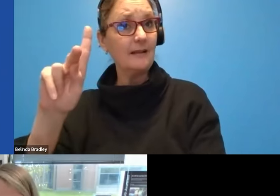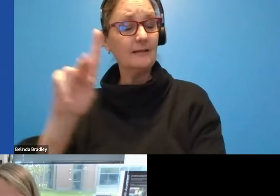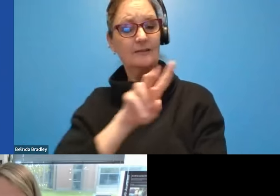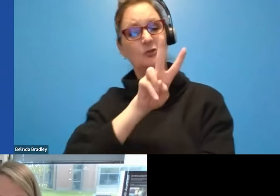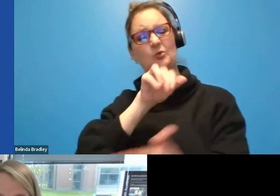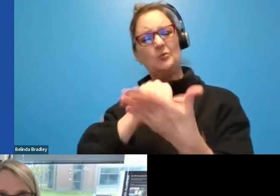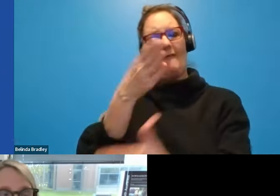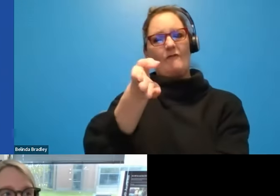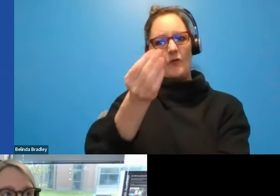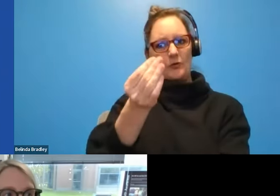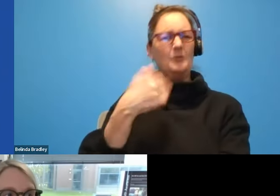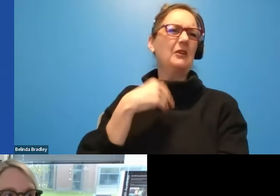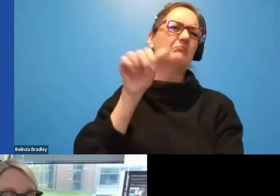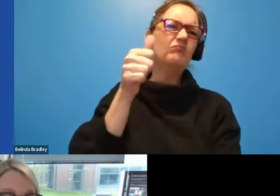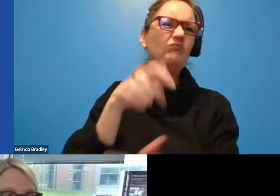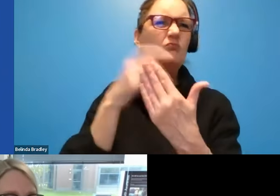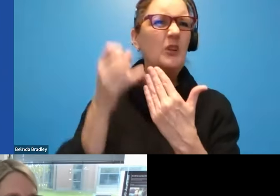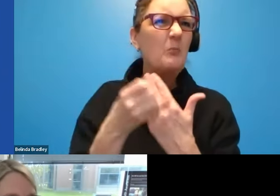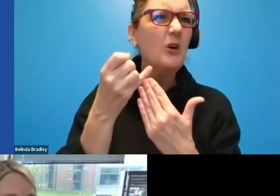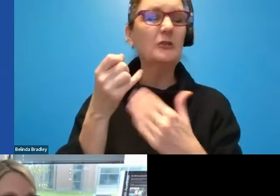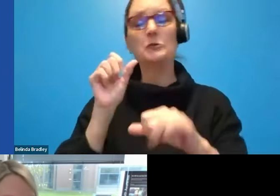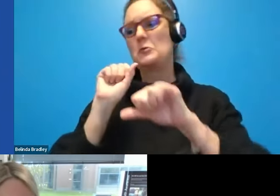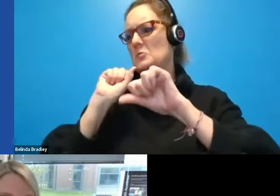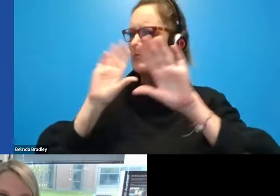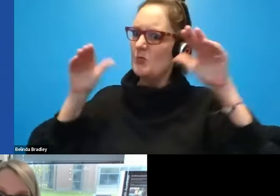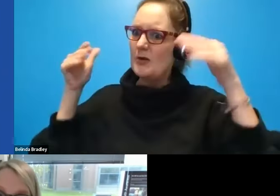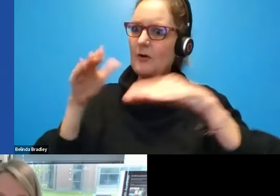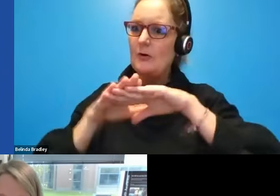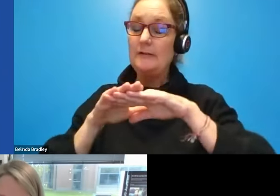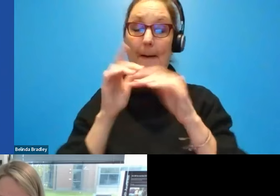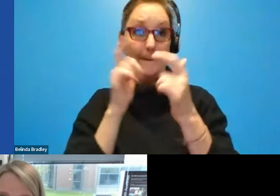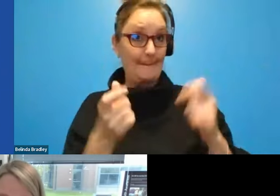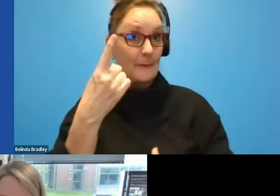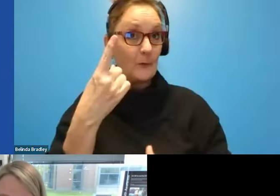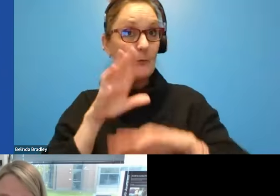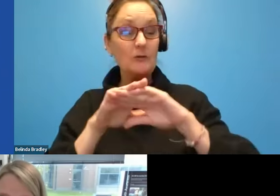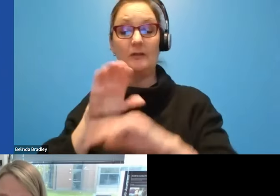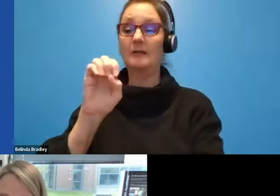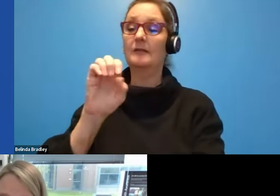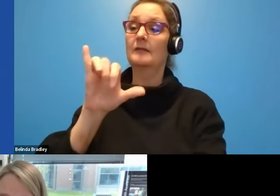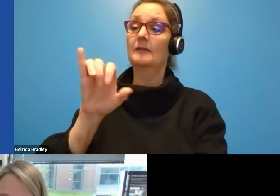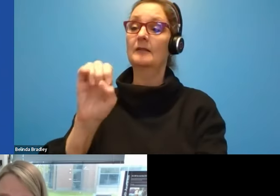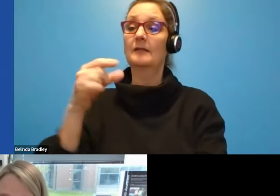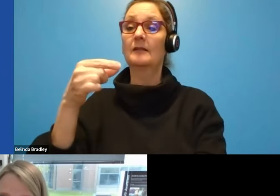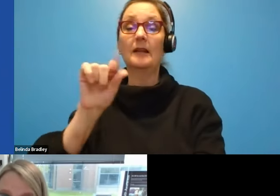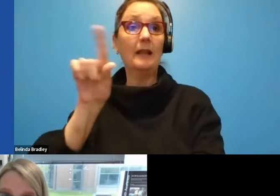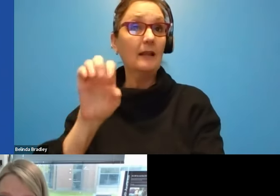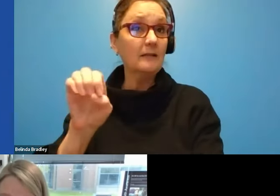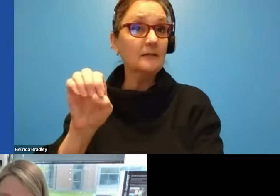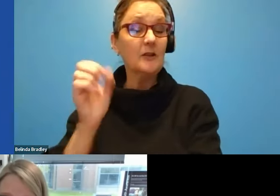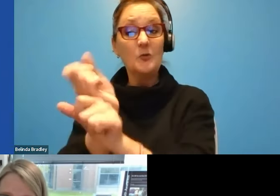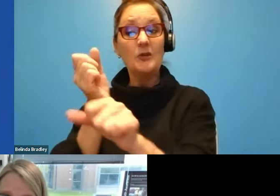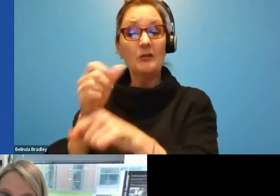10 projects and we hacked on things. The one, the biggest one was on eye gaze. Um, and that's why we created the